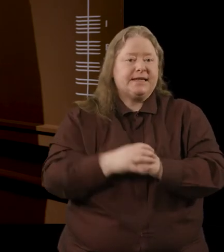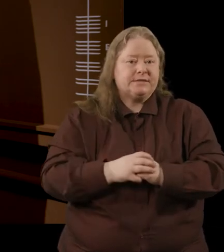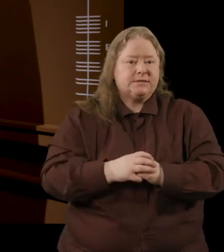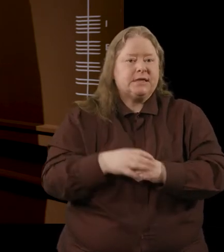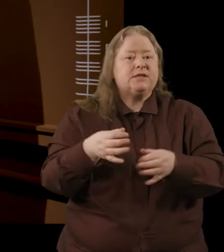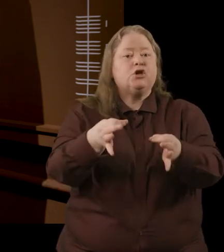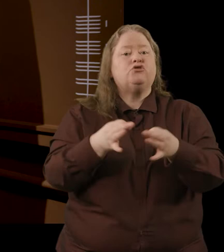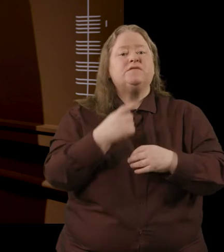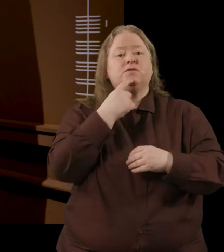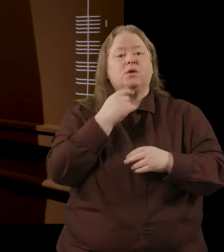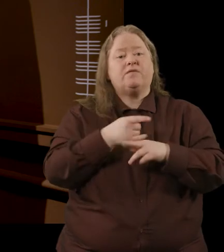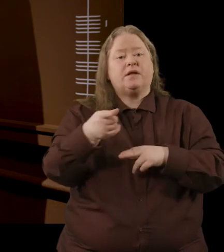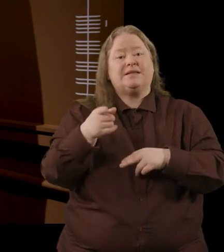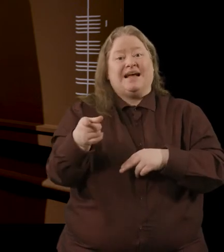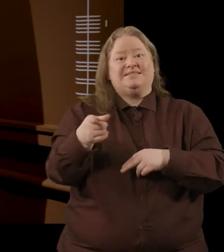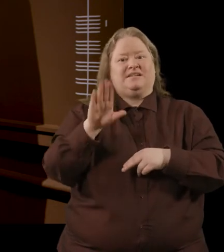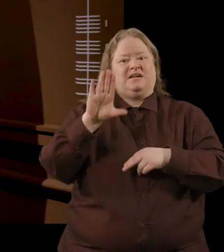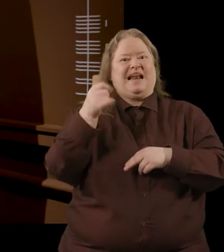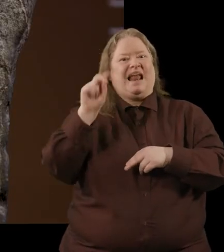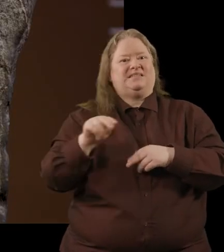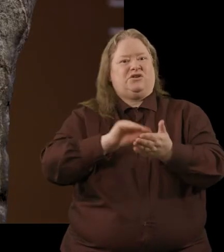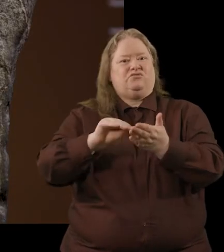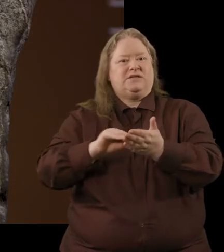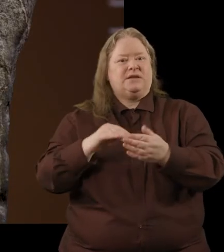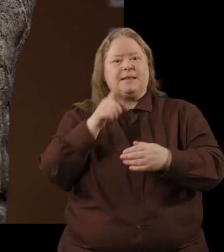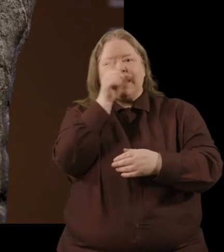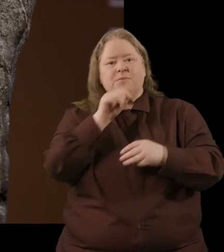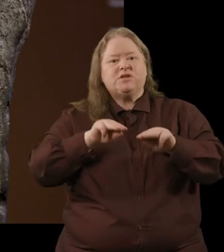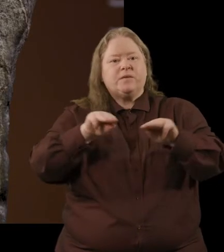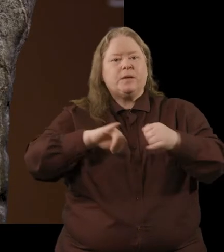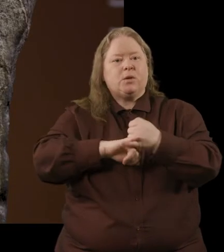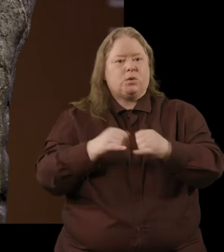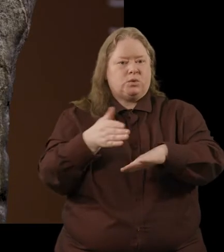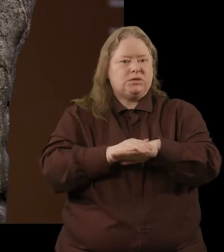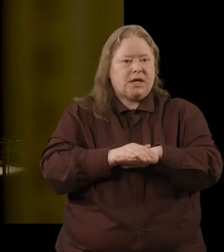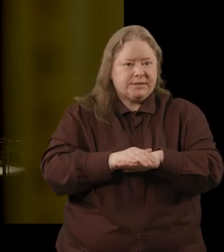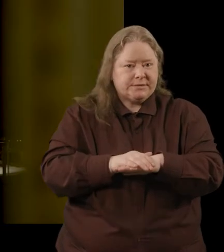and the gravestones have on them in that lack of writing the names of the people who died